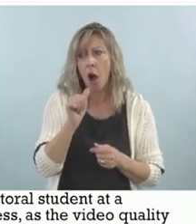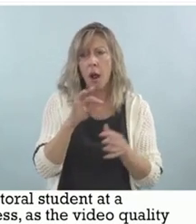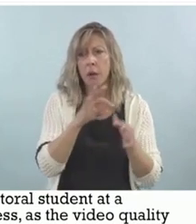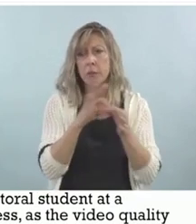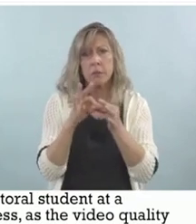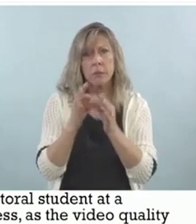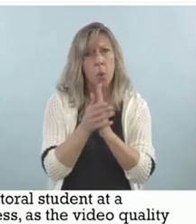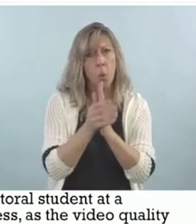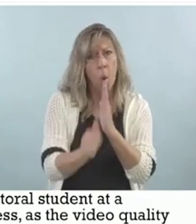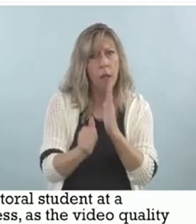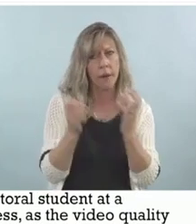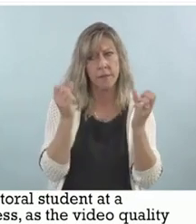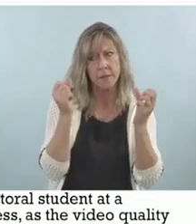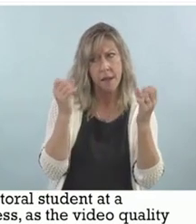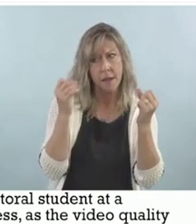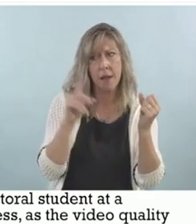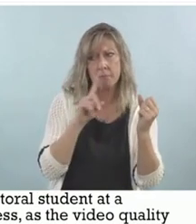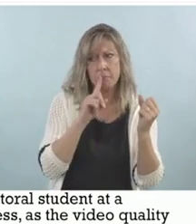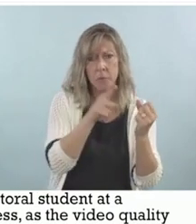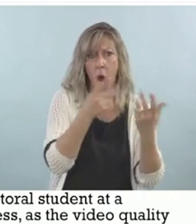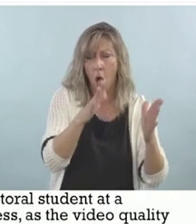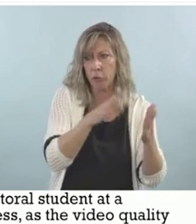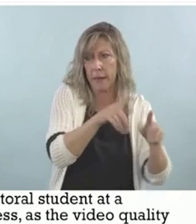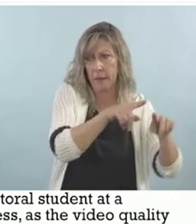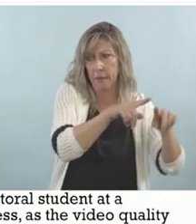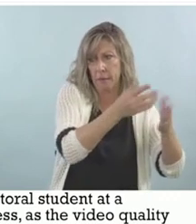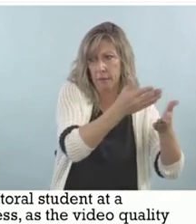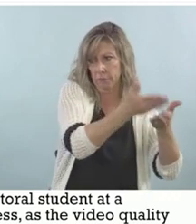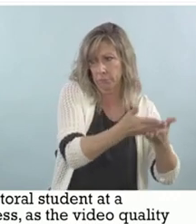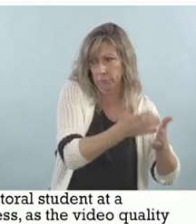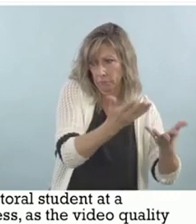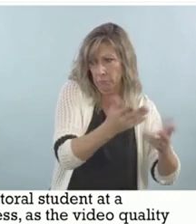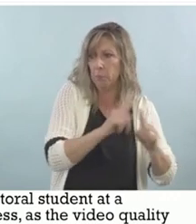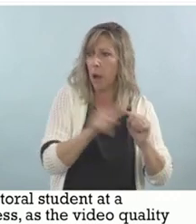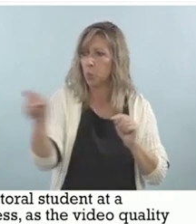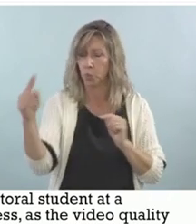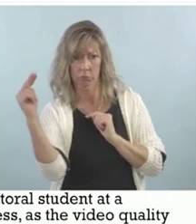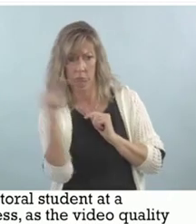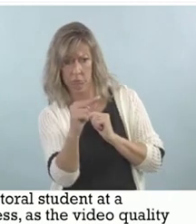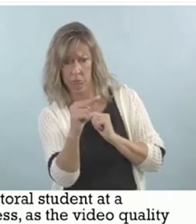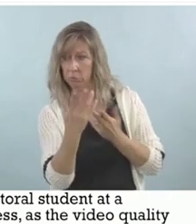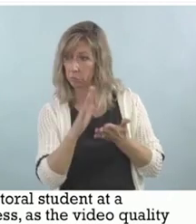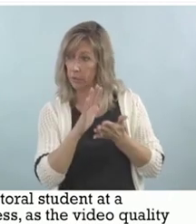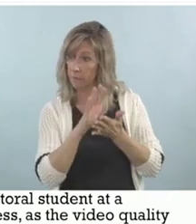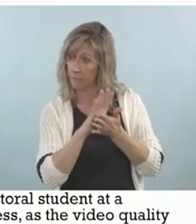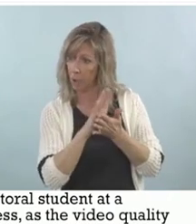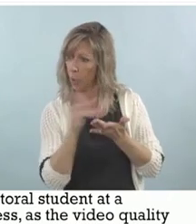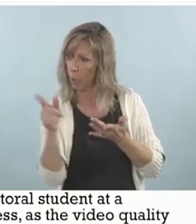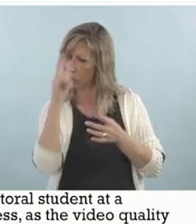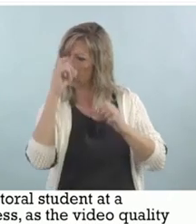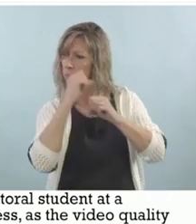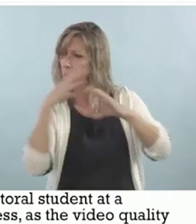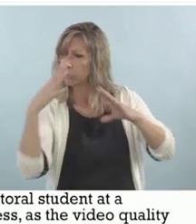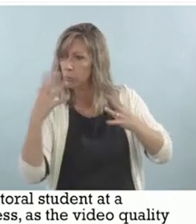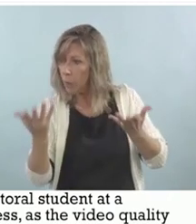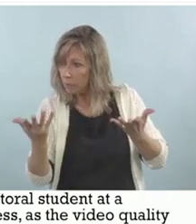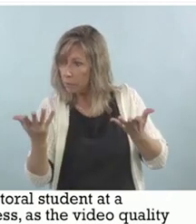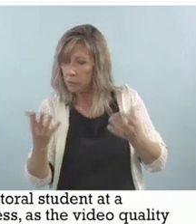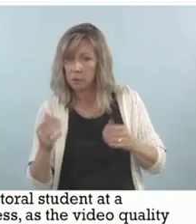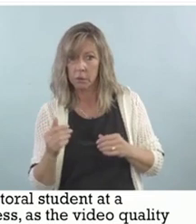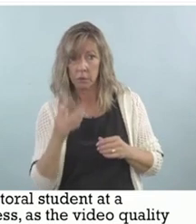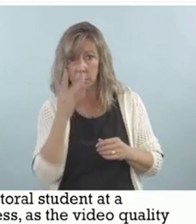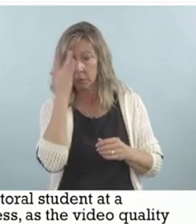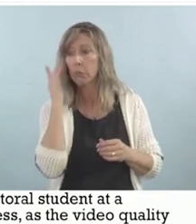because we had that validated already, but what did the video make you think of? And so we're trying to make sure that the video is getting to the core